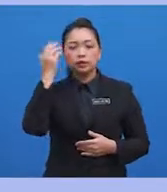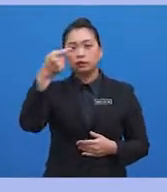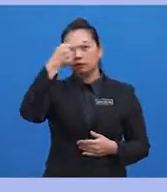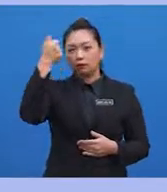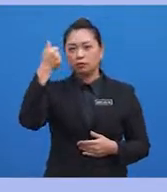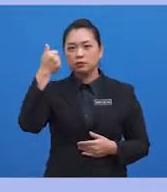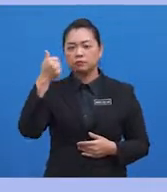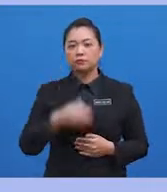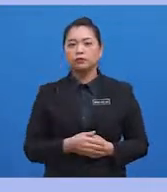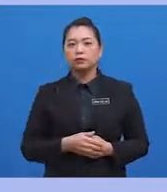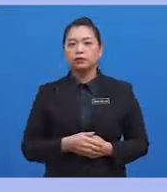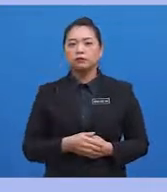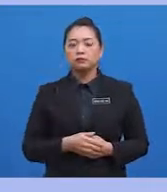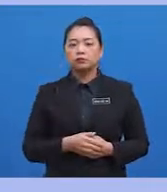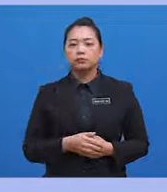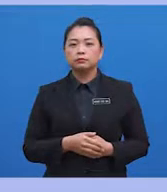and premature death.